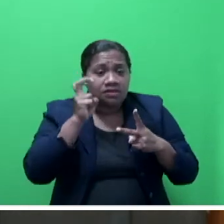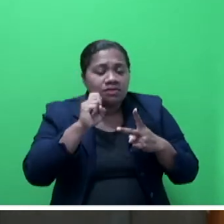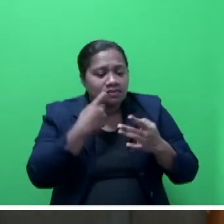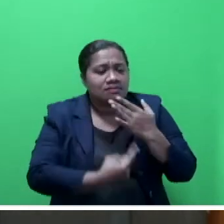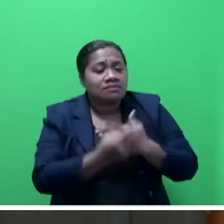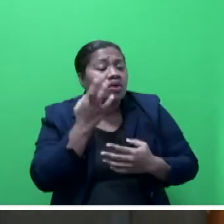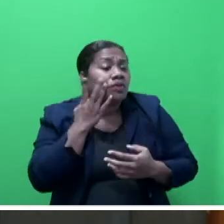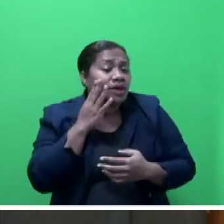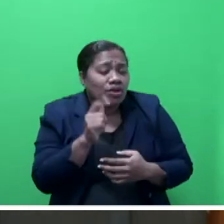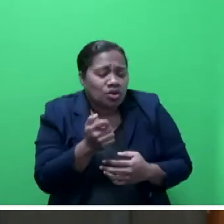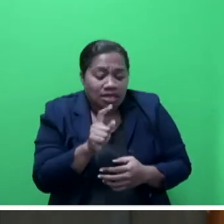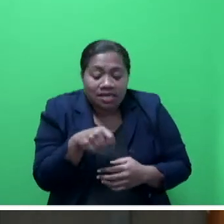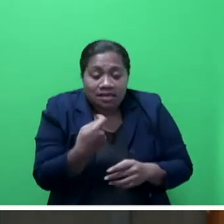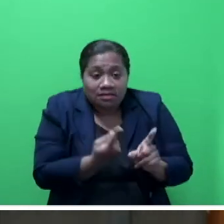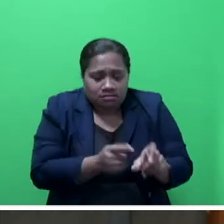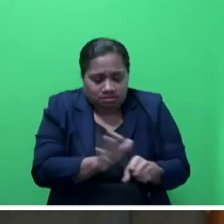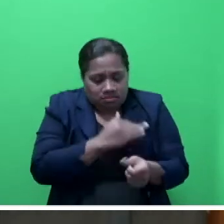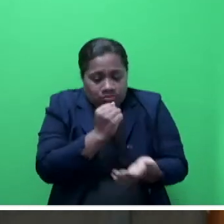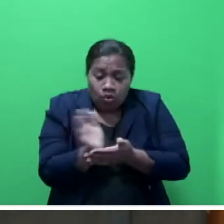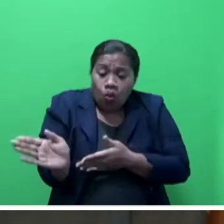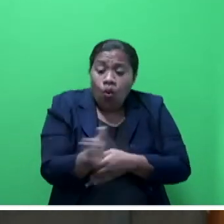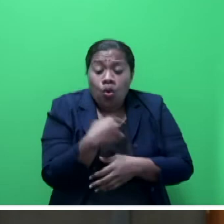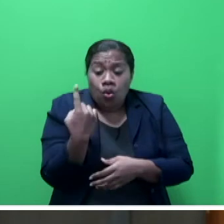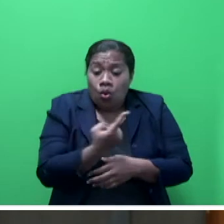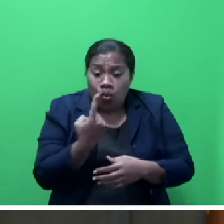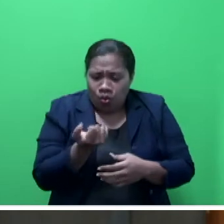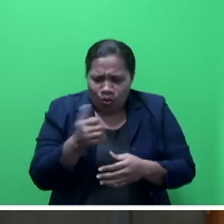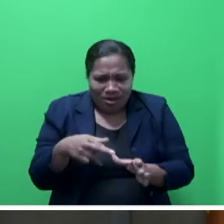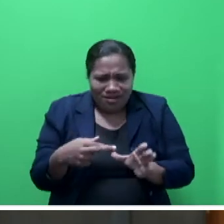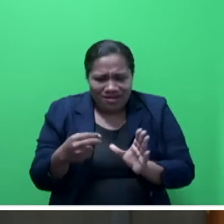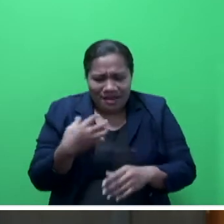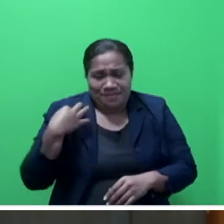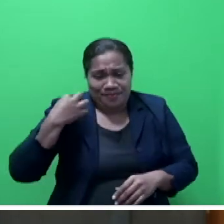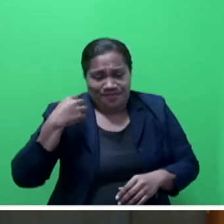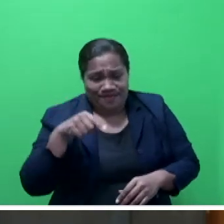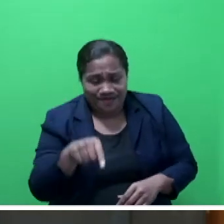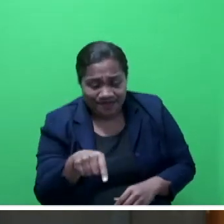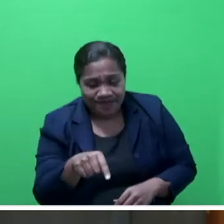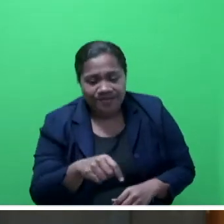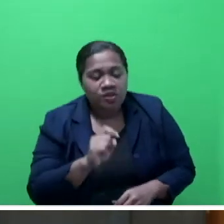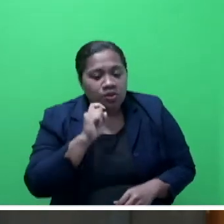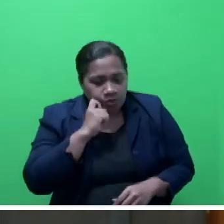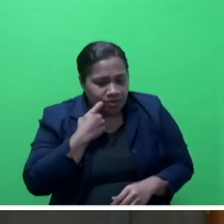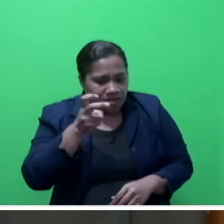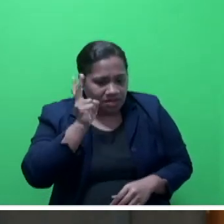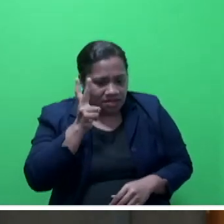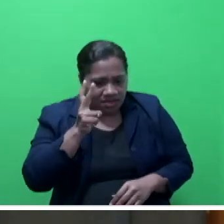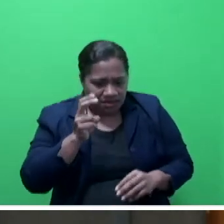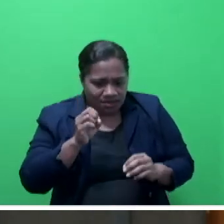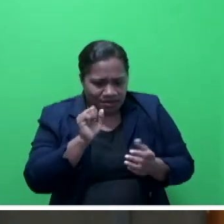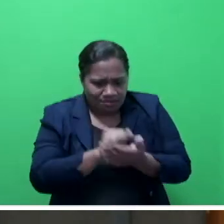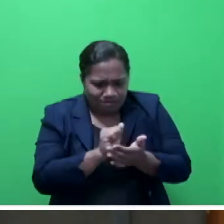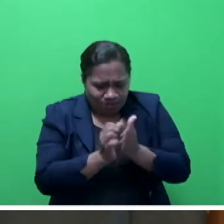year to ensure that all those who express their interest to be reskilled or upskilled are provided the